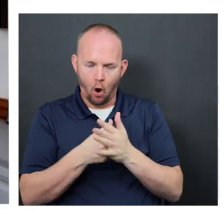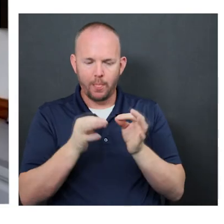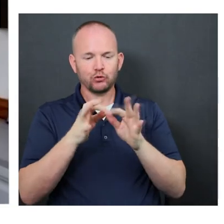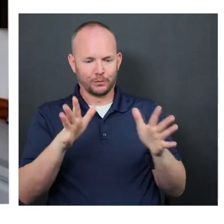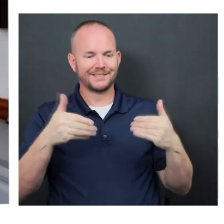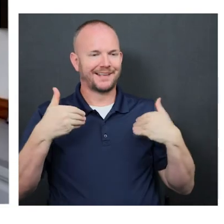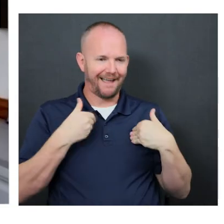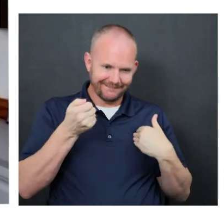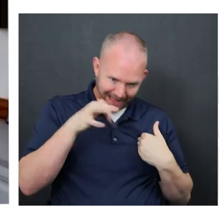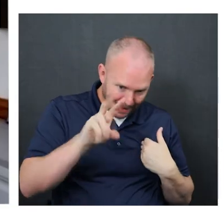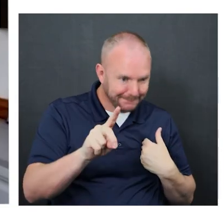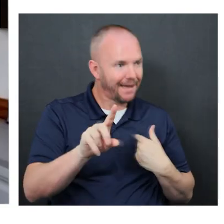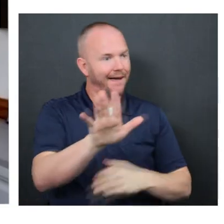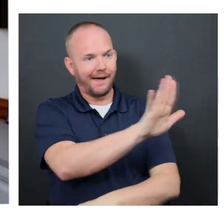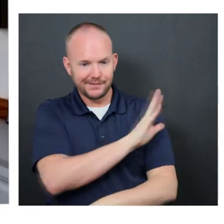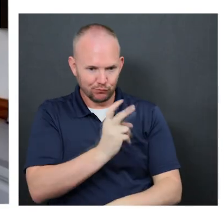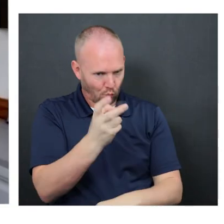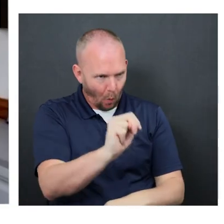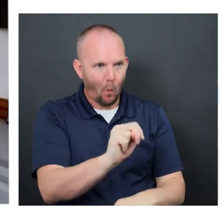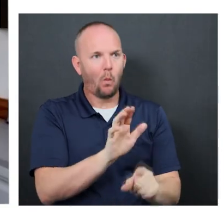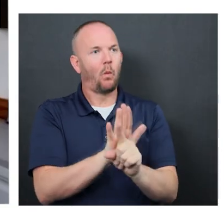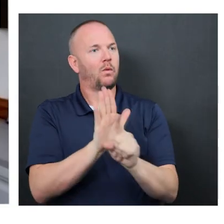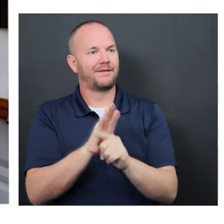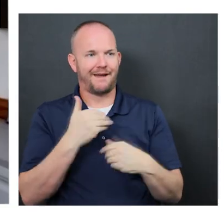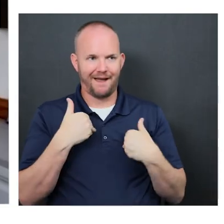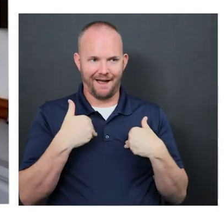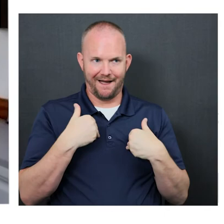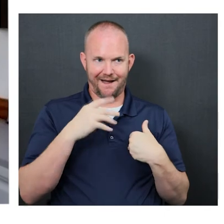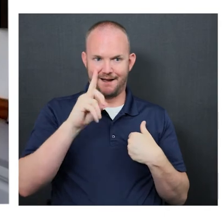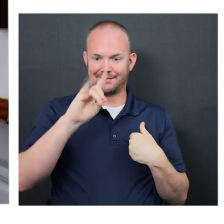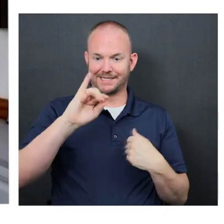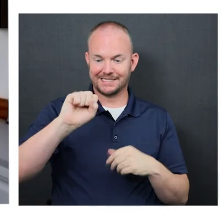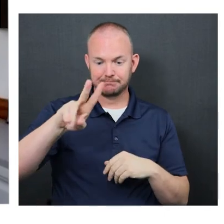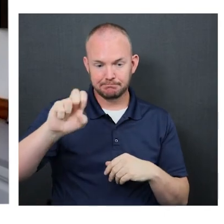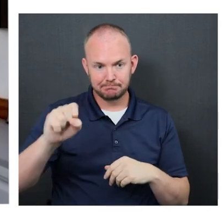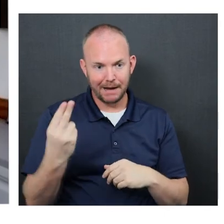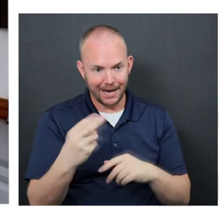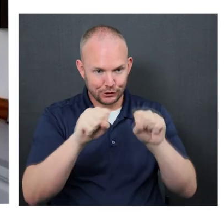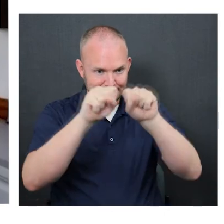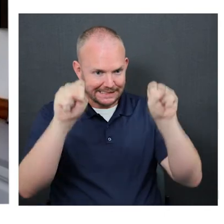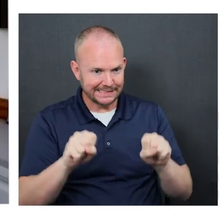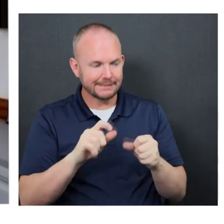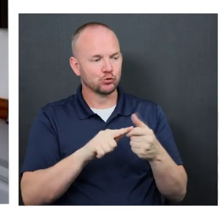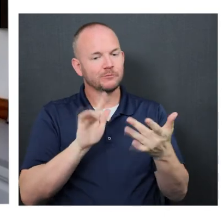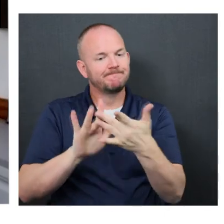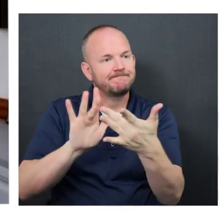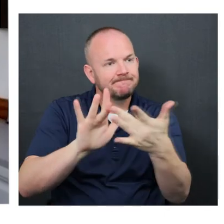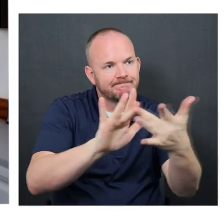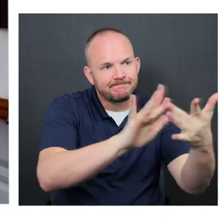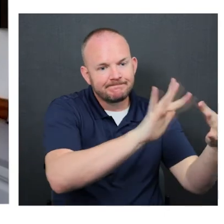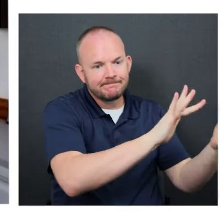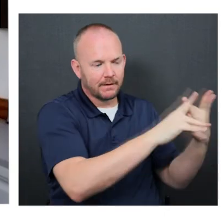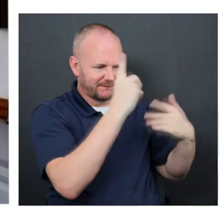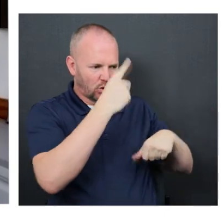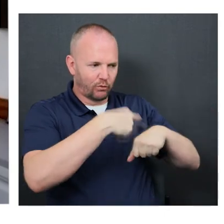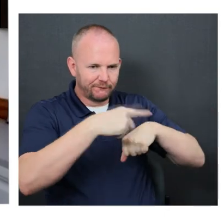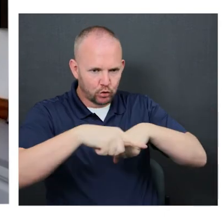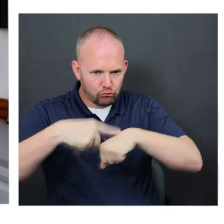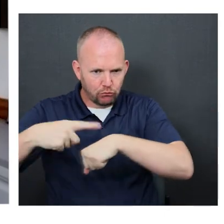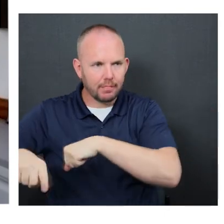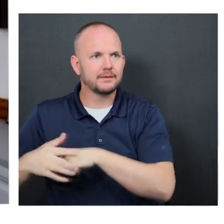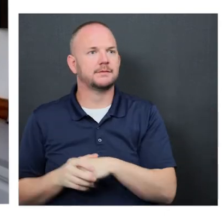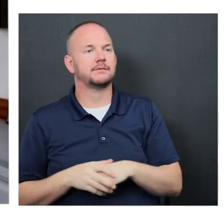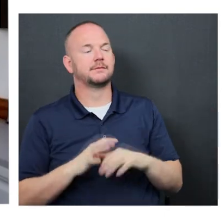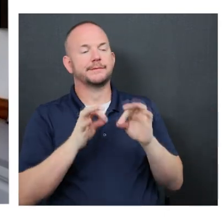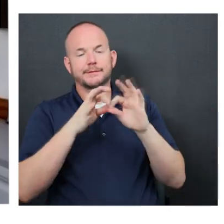have iPads of their own. We have a dispatching system called Service Hub that's through a portal that the, uh, requester enters it and